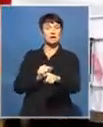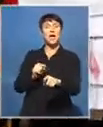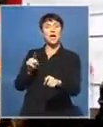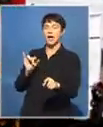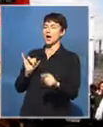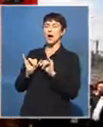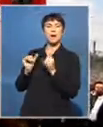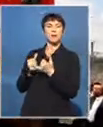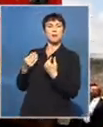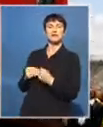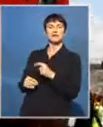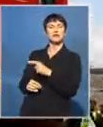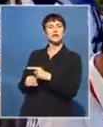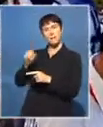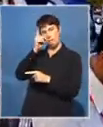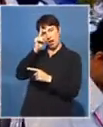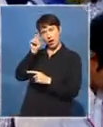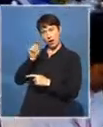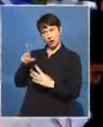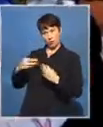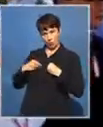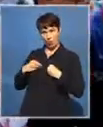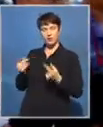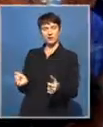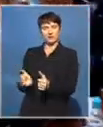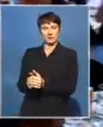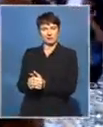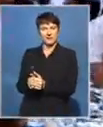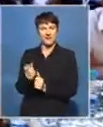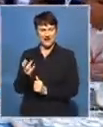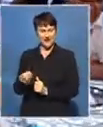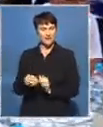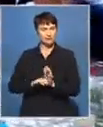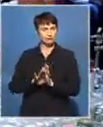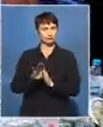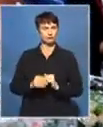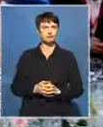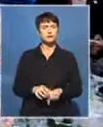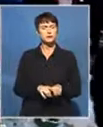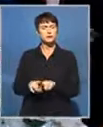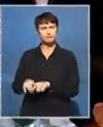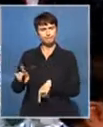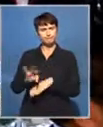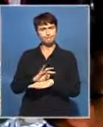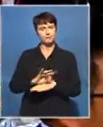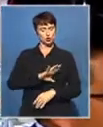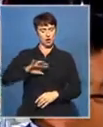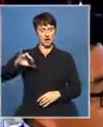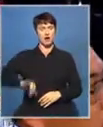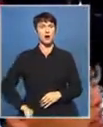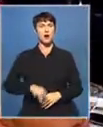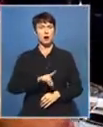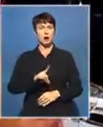helping to expand a much-needed skills base. The strategic partnership with China has also